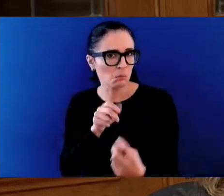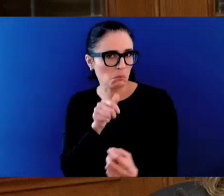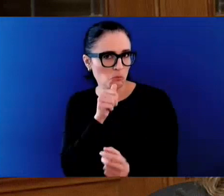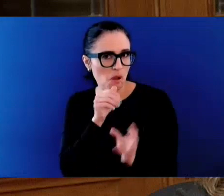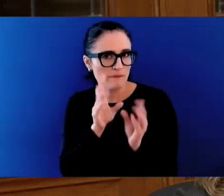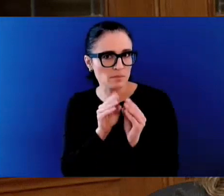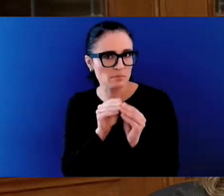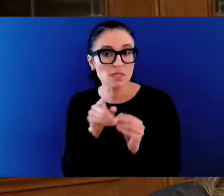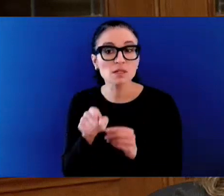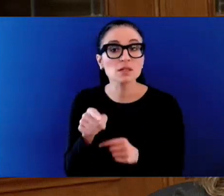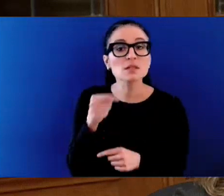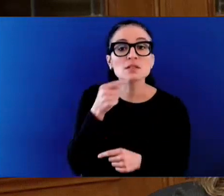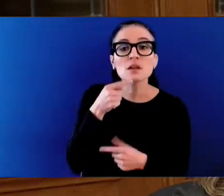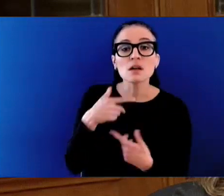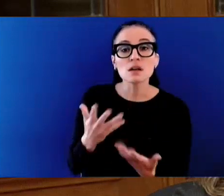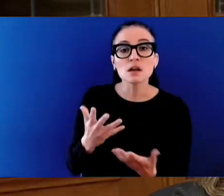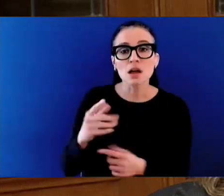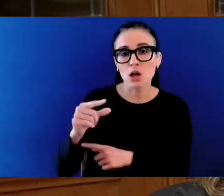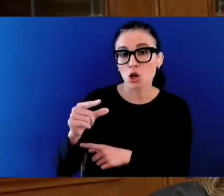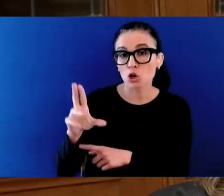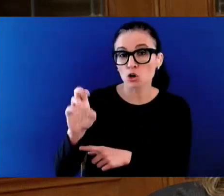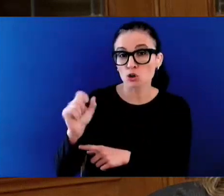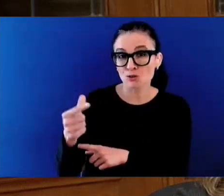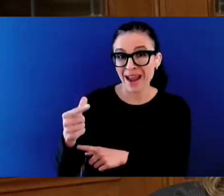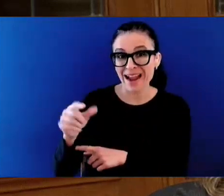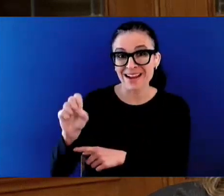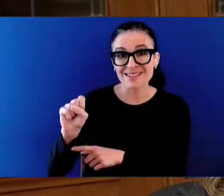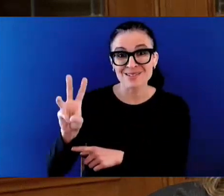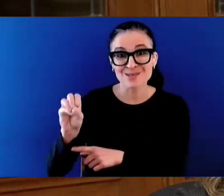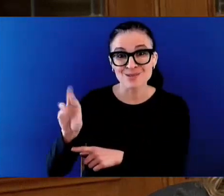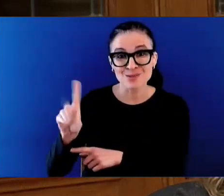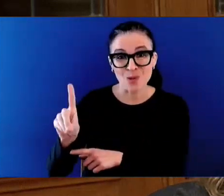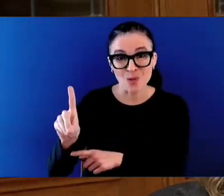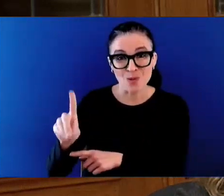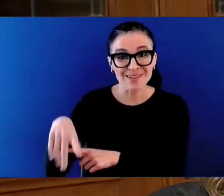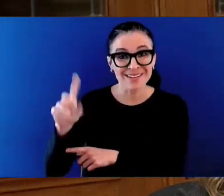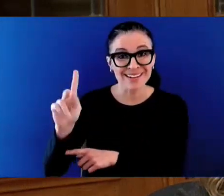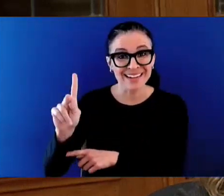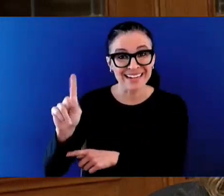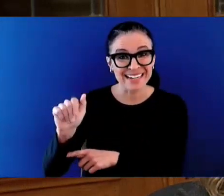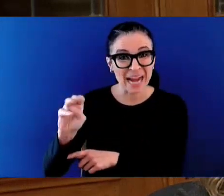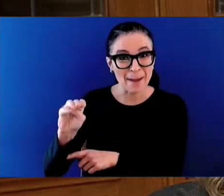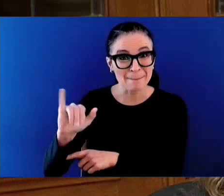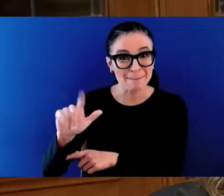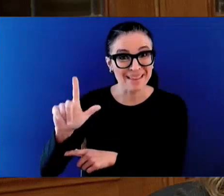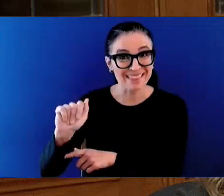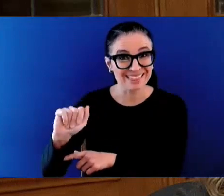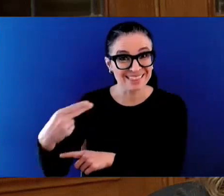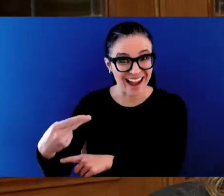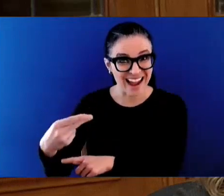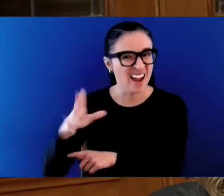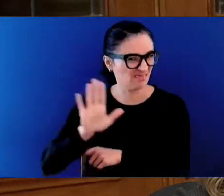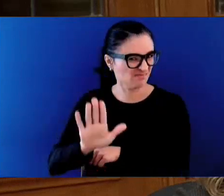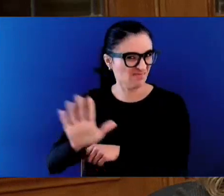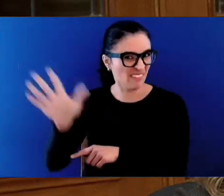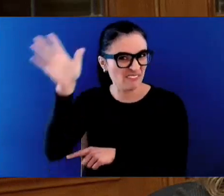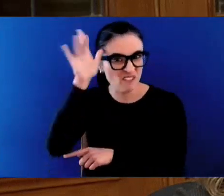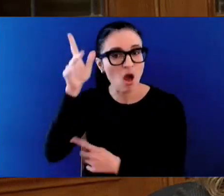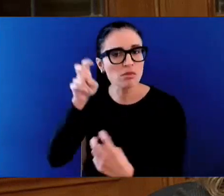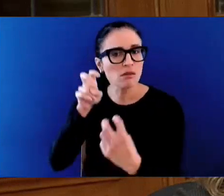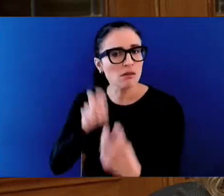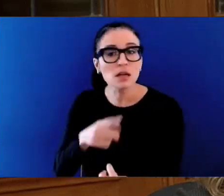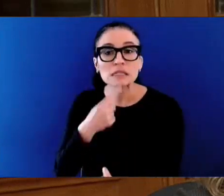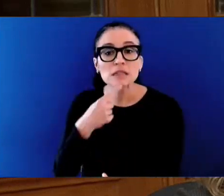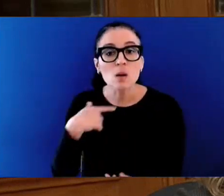Coquitlam, BC's Solicitor General, pawned Greg Sword off to constituency staff. He would not